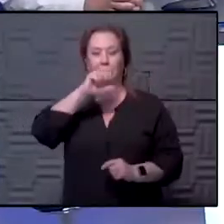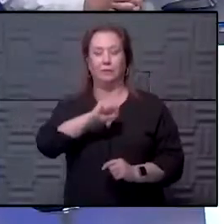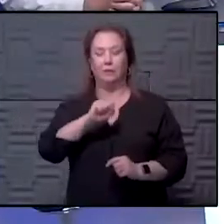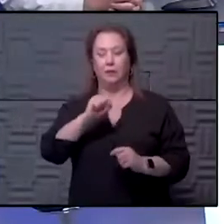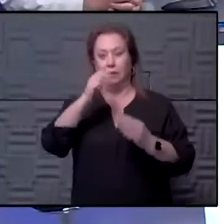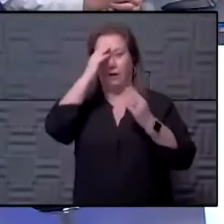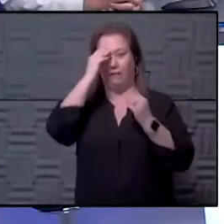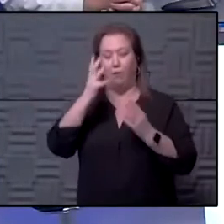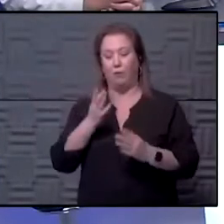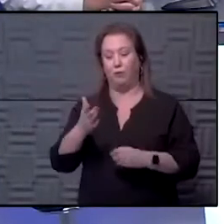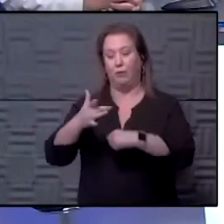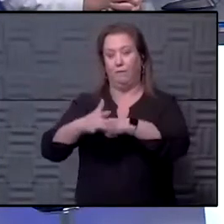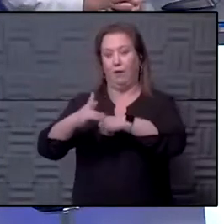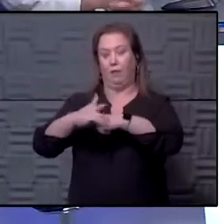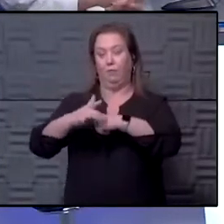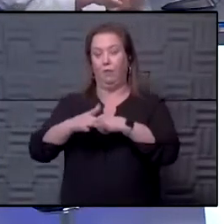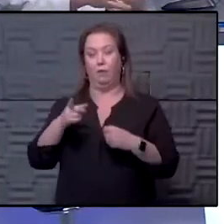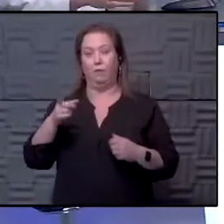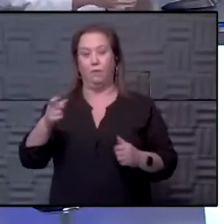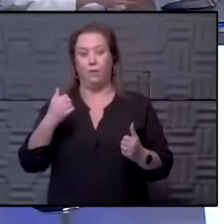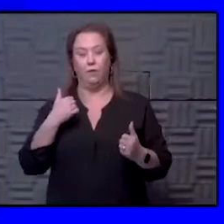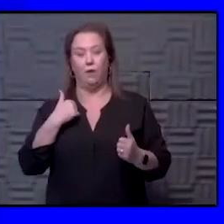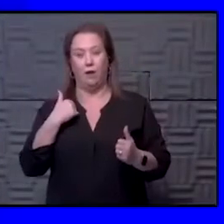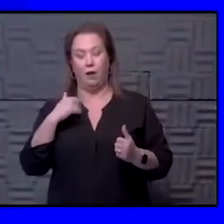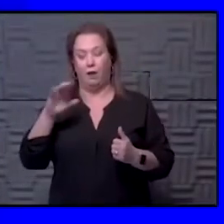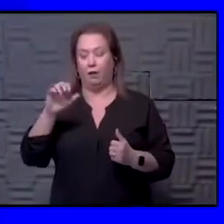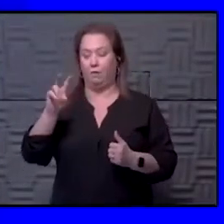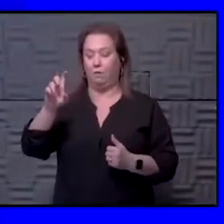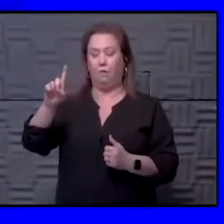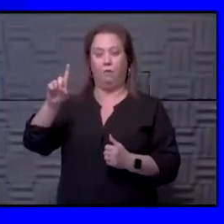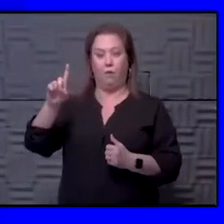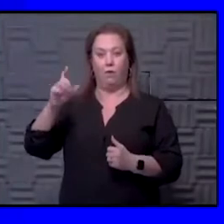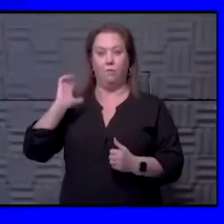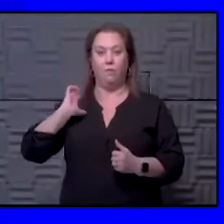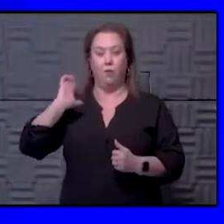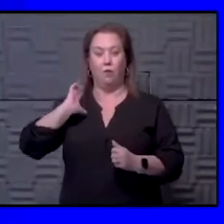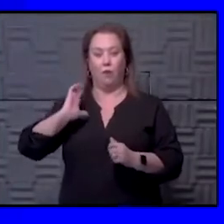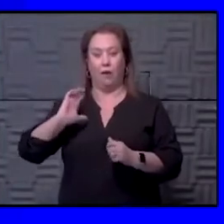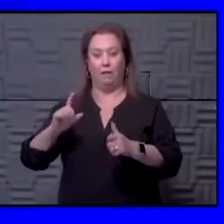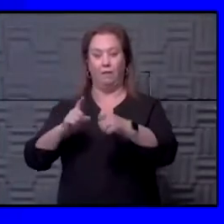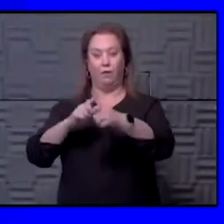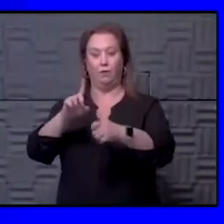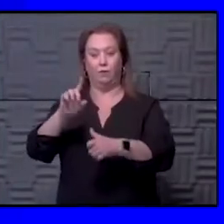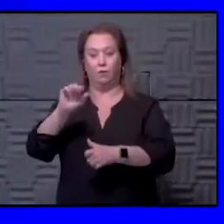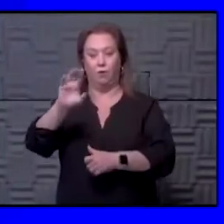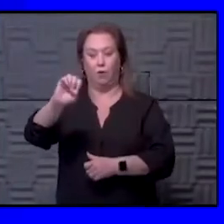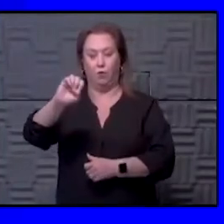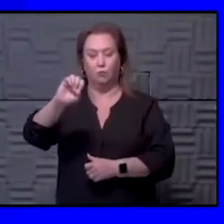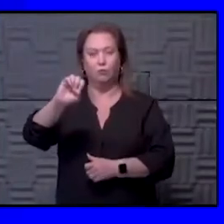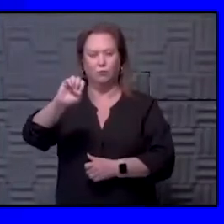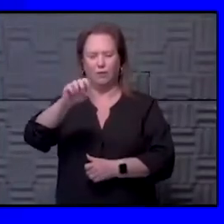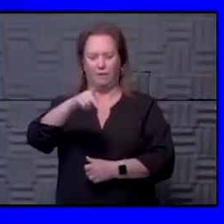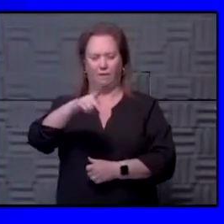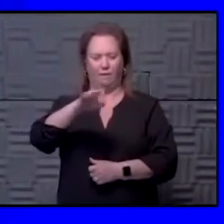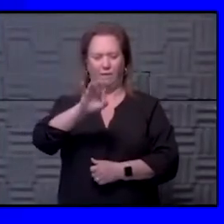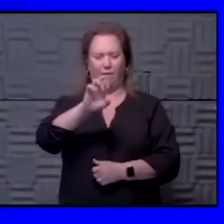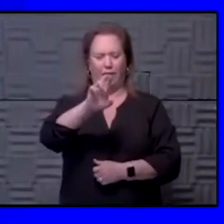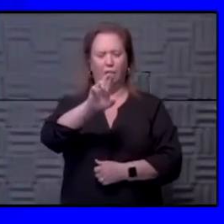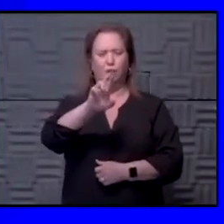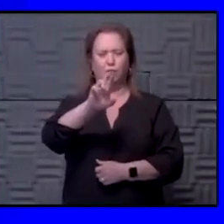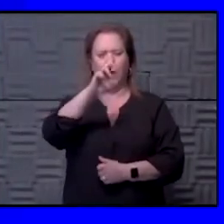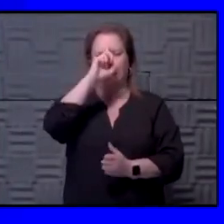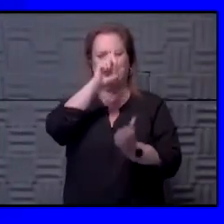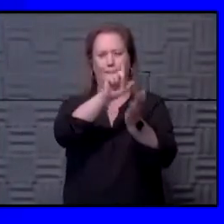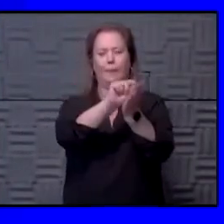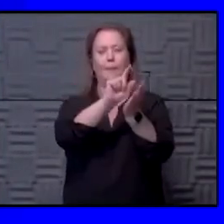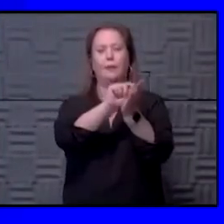information out there even that if you had COVID and then got a first dose of – I believe it was the Pfizer that was published